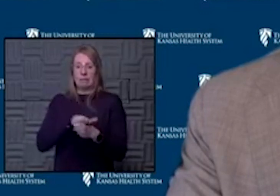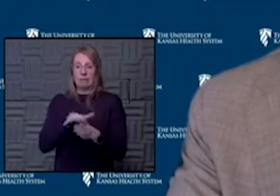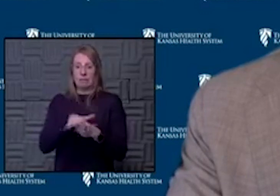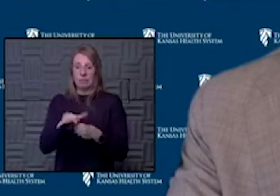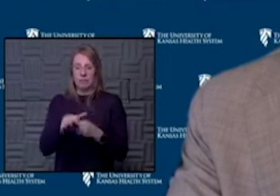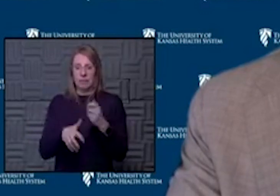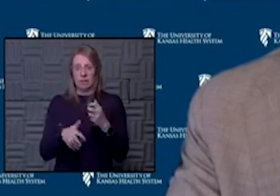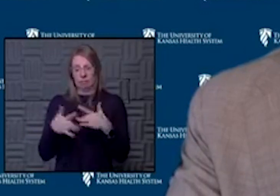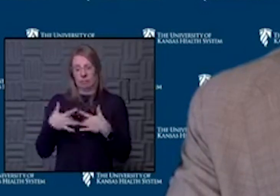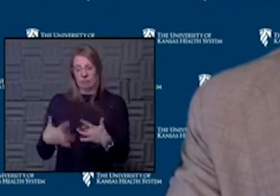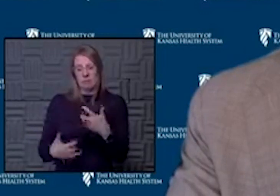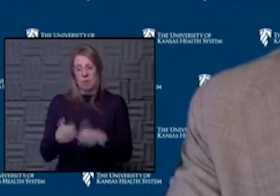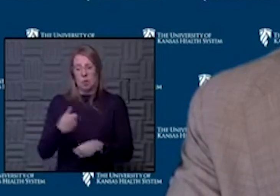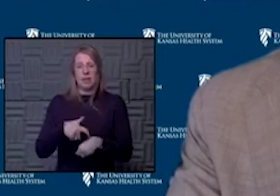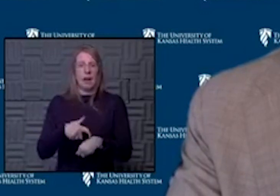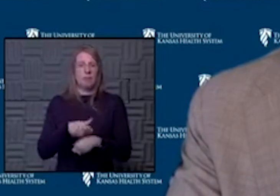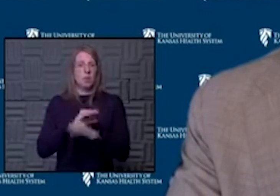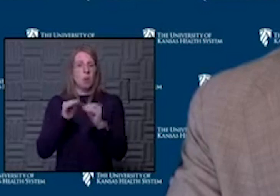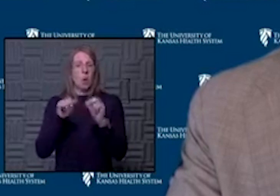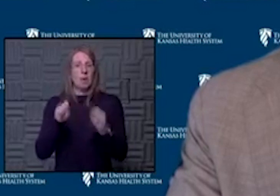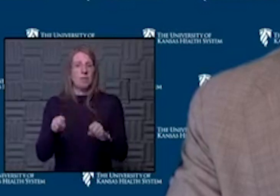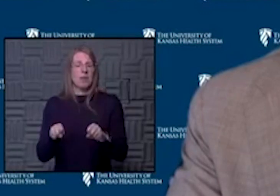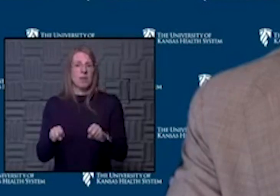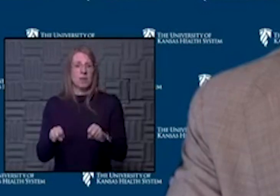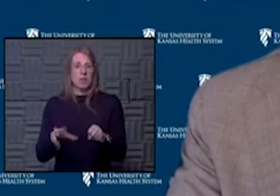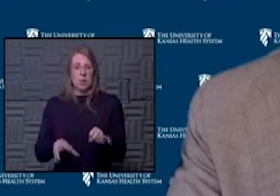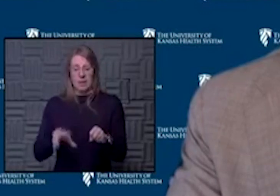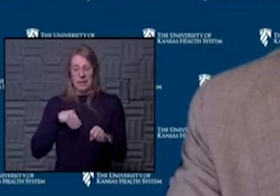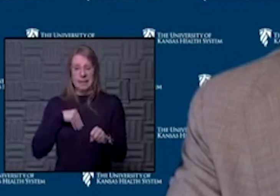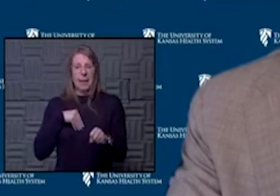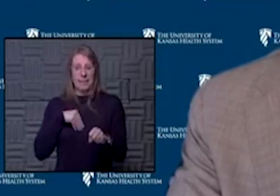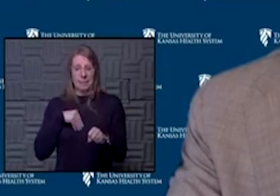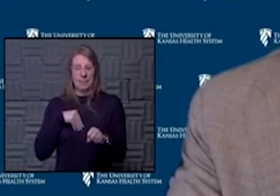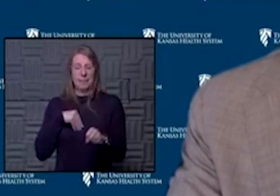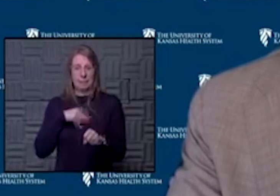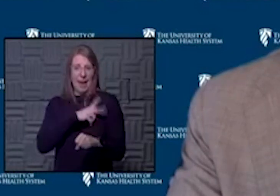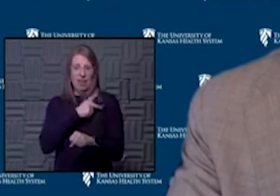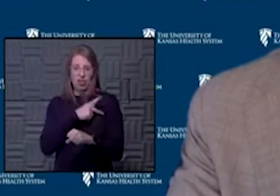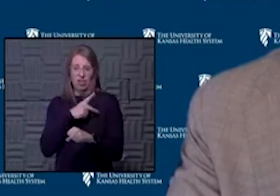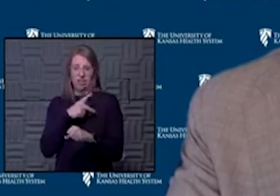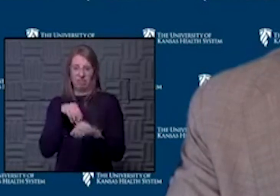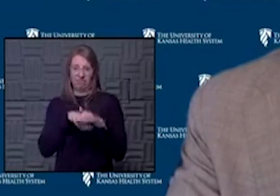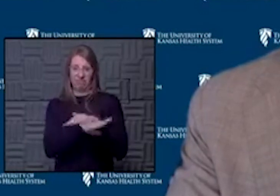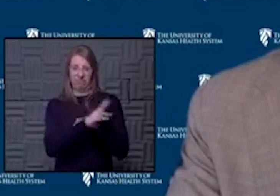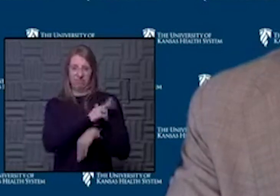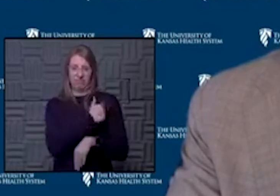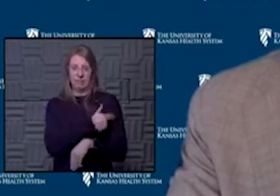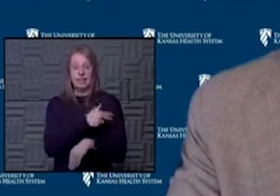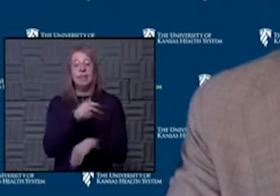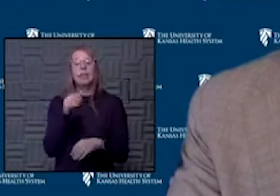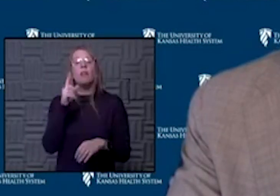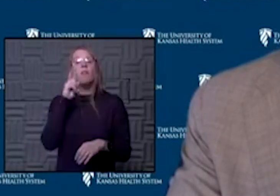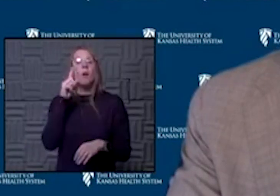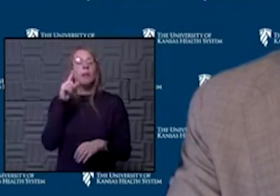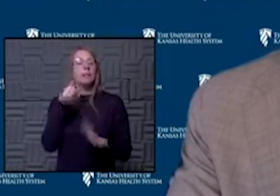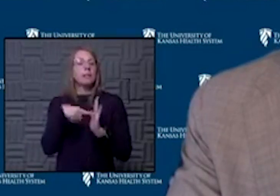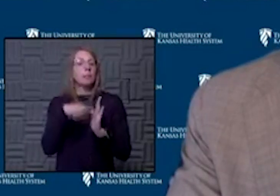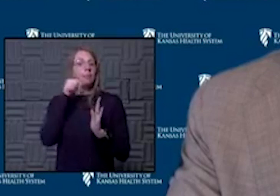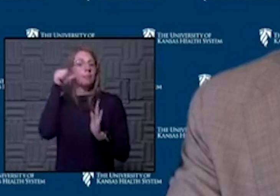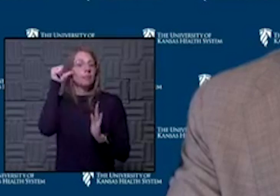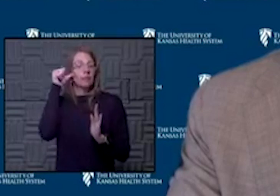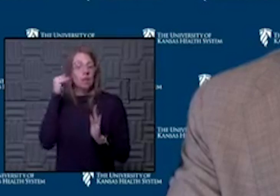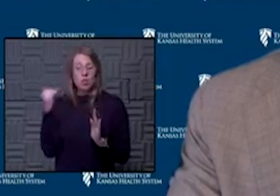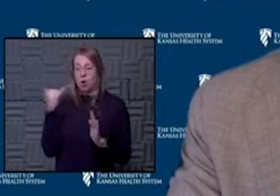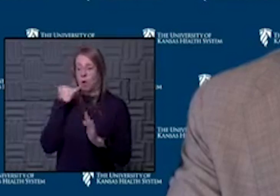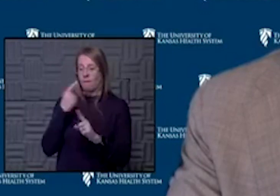times have no ability to accept a patient. Um, and so, uh, yesterday, for example, uh, we had a